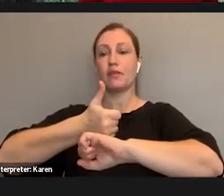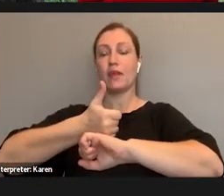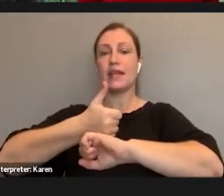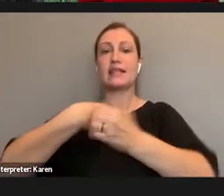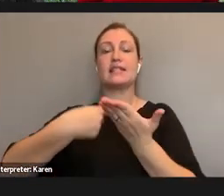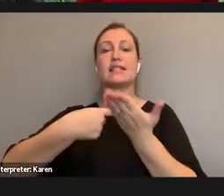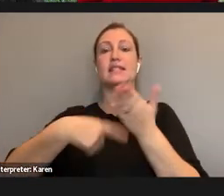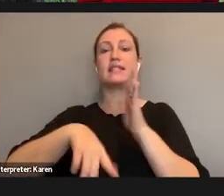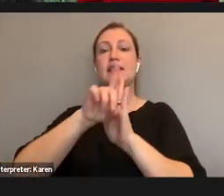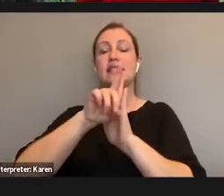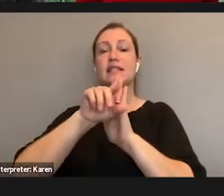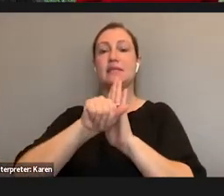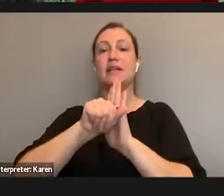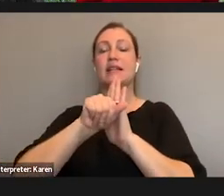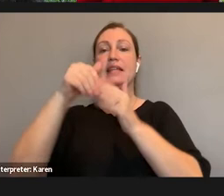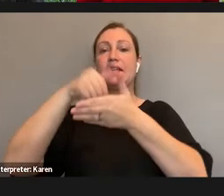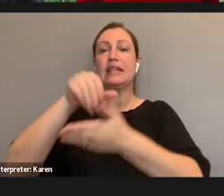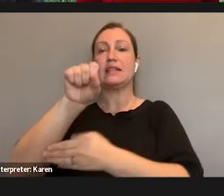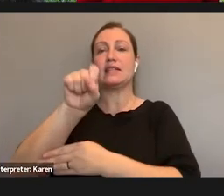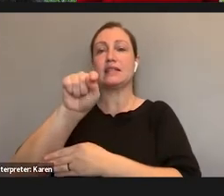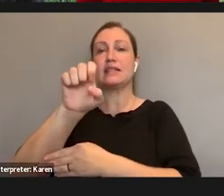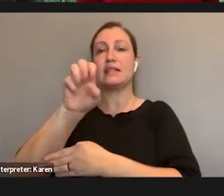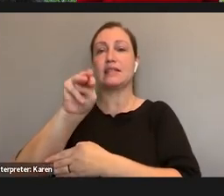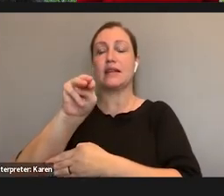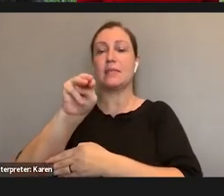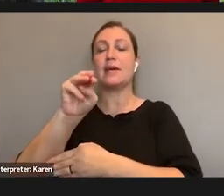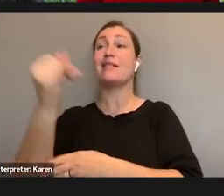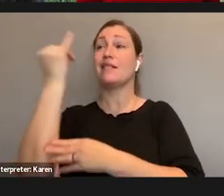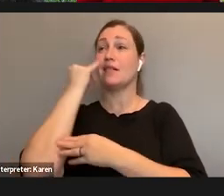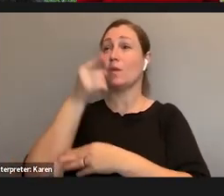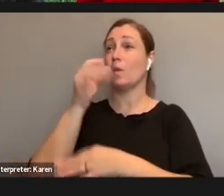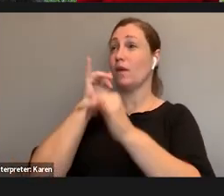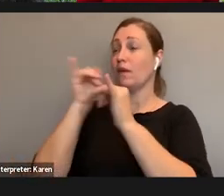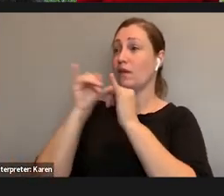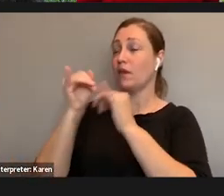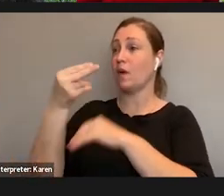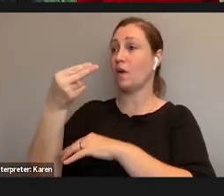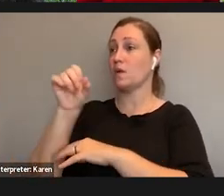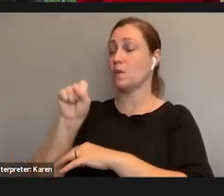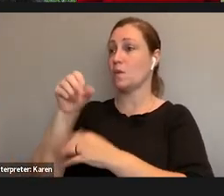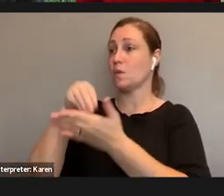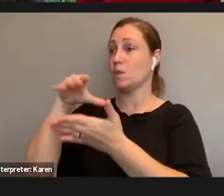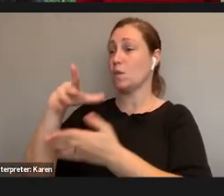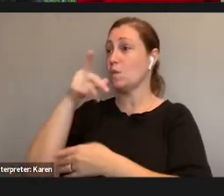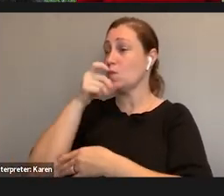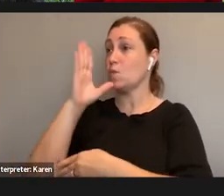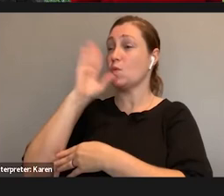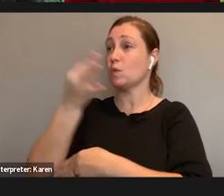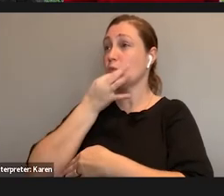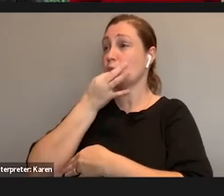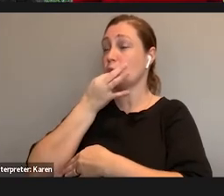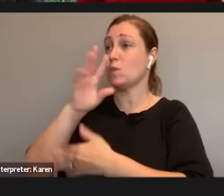disability in STEM. If you interview high school students about to graduate and go to college,